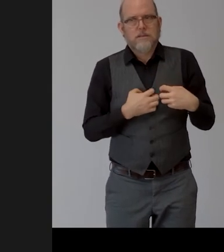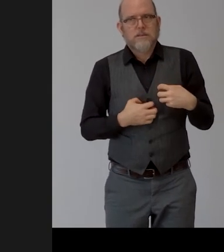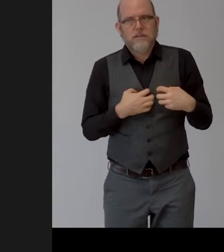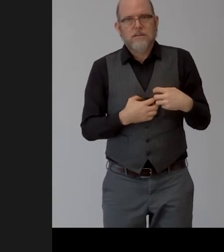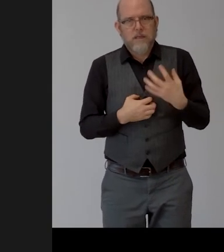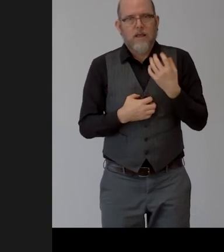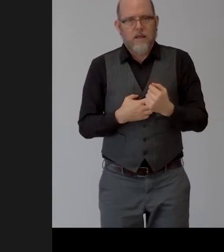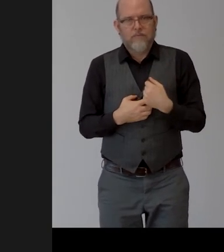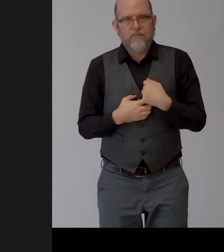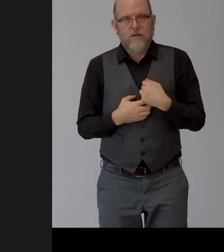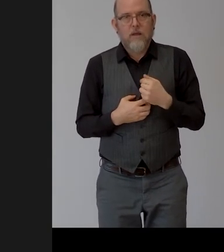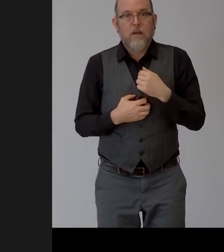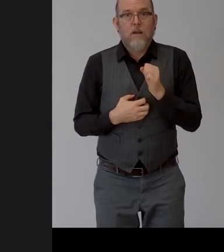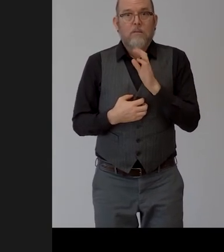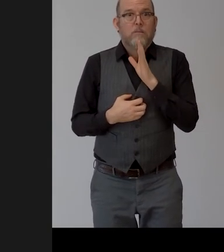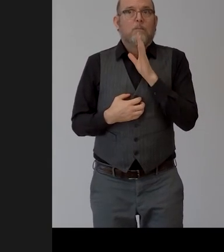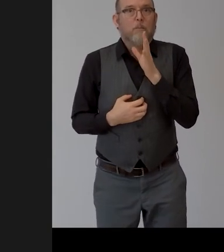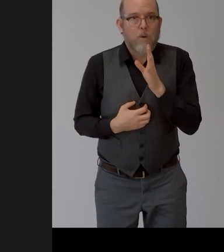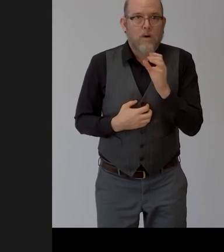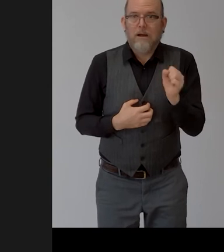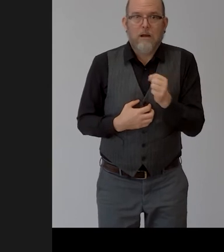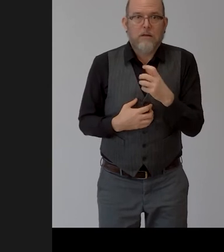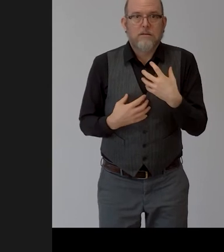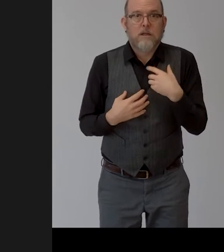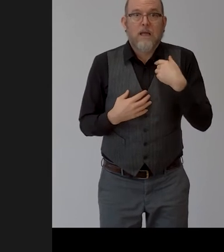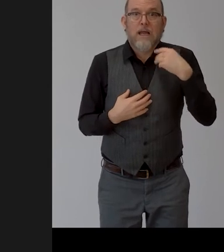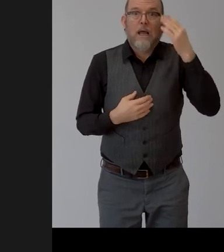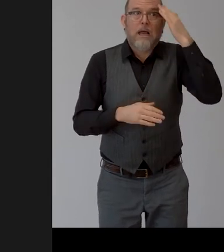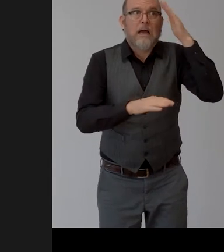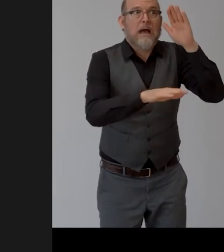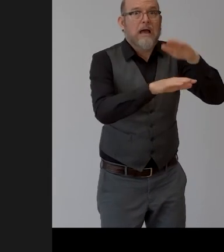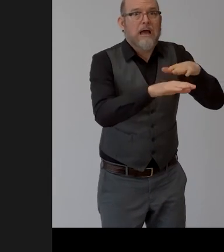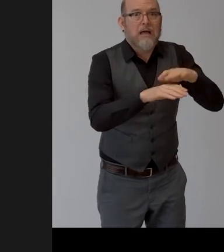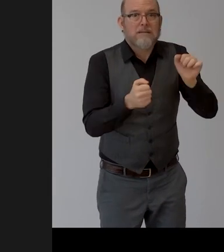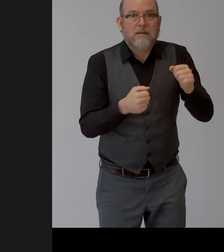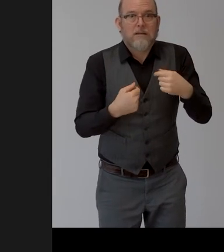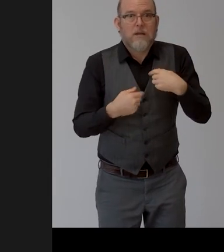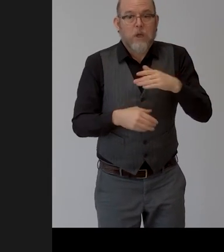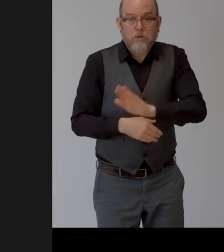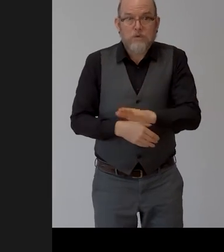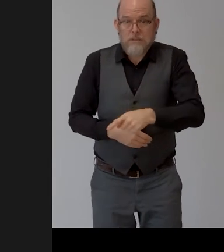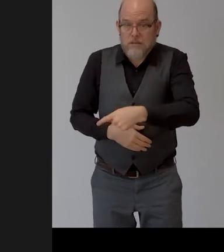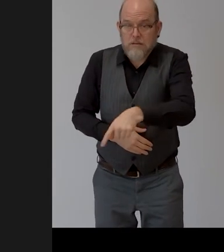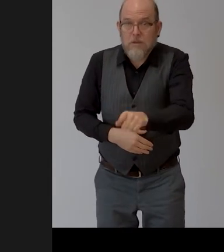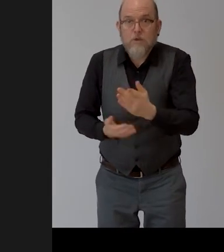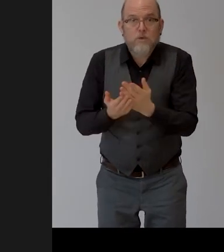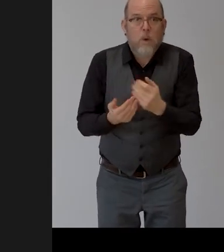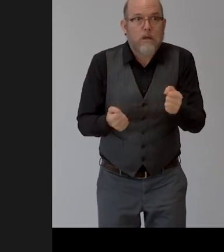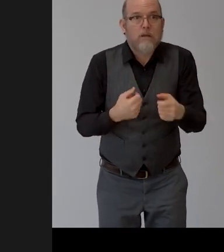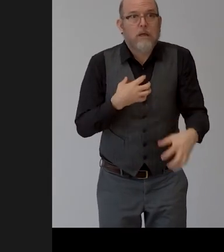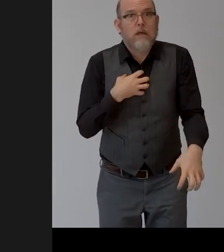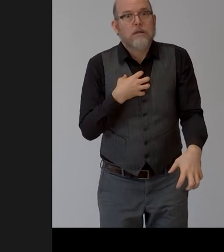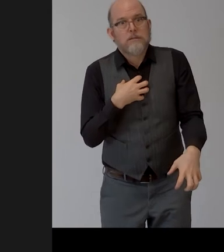speak i couldn't send my kids to school so i watched up my boss and i told him i'm not feeling good